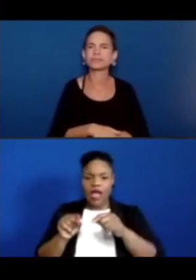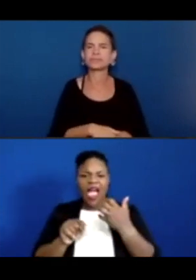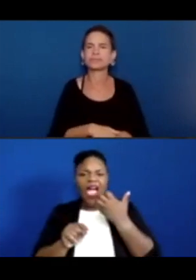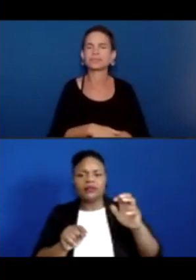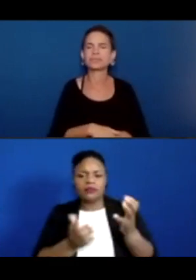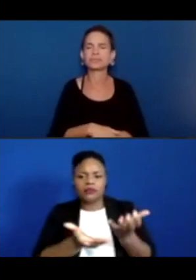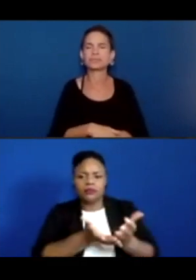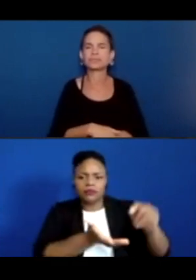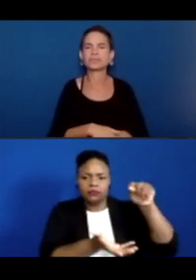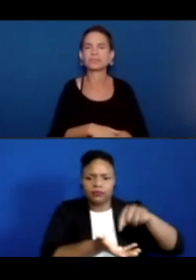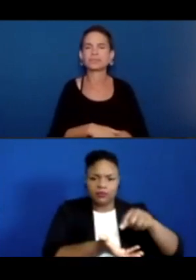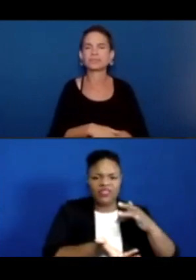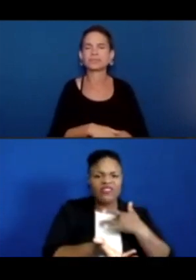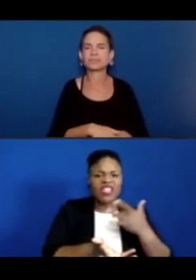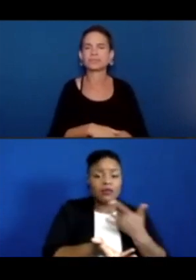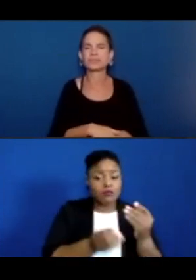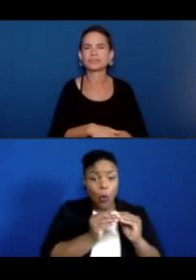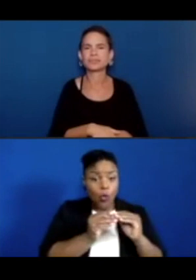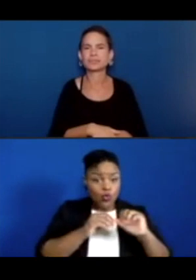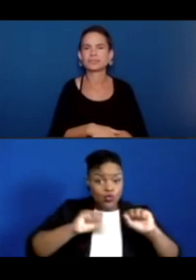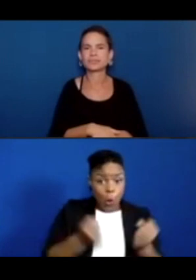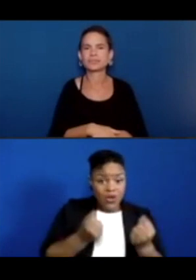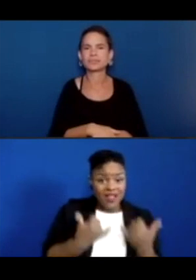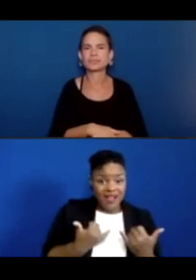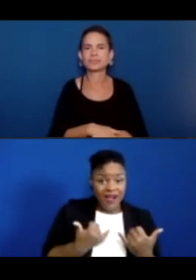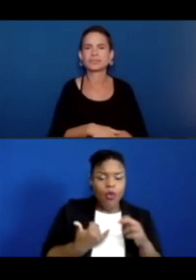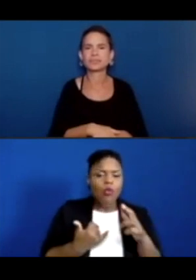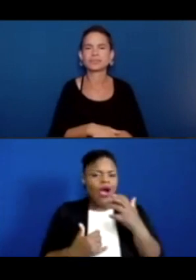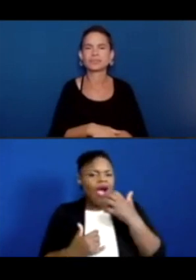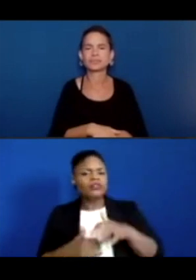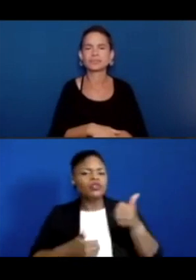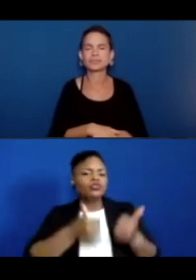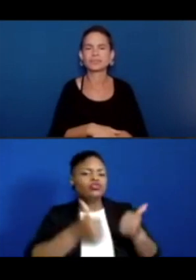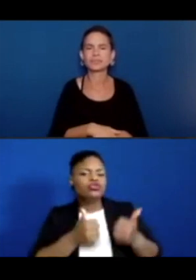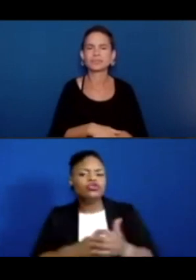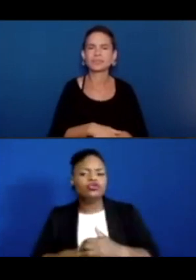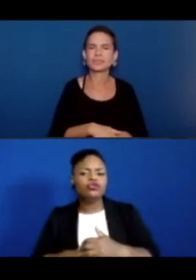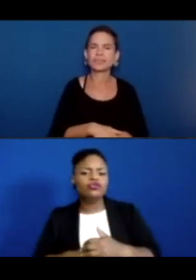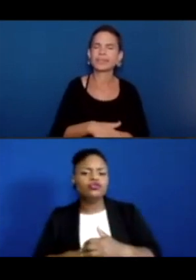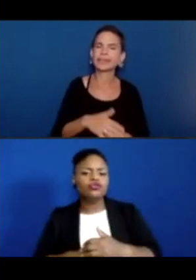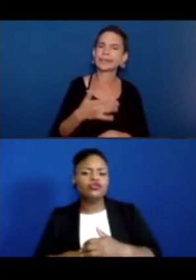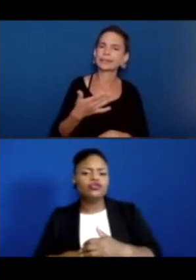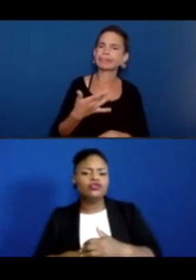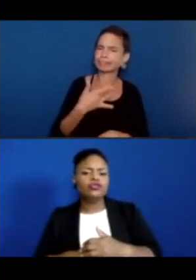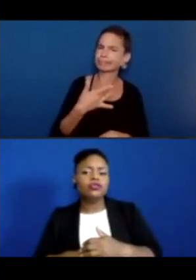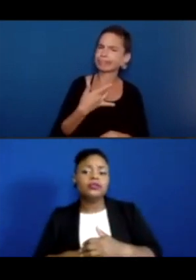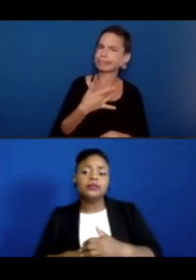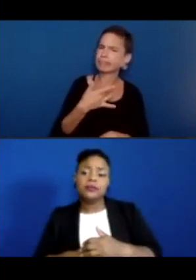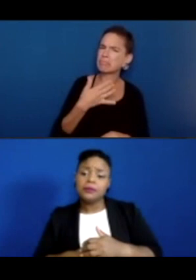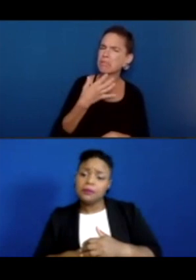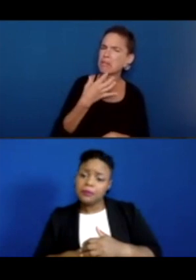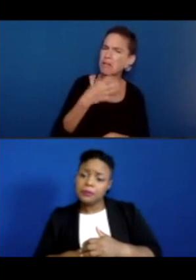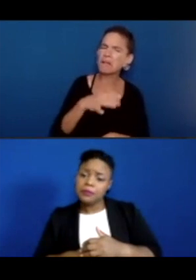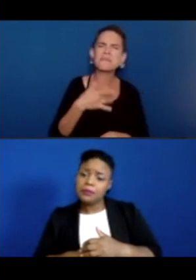does your hand feel any hotter or colder now that you put it in the room temperature water? It feels a little cold.